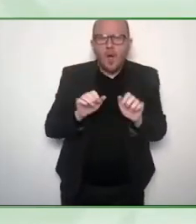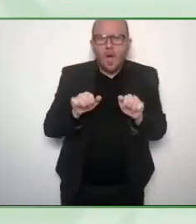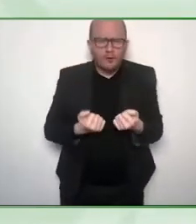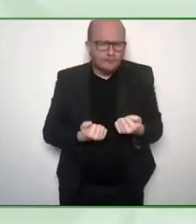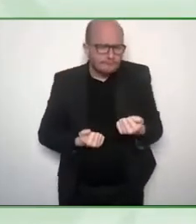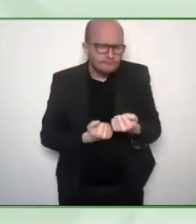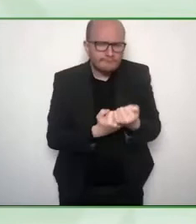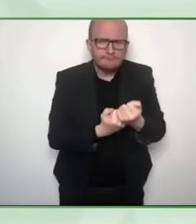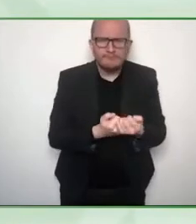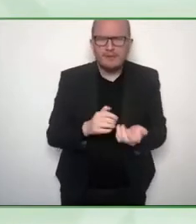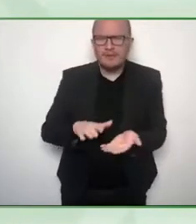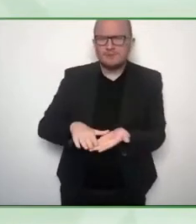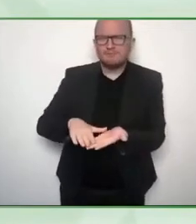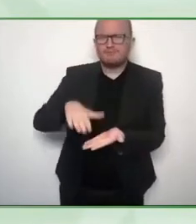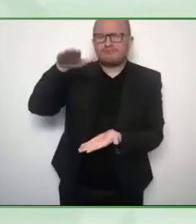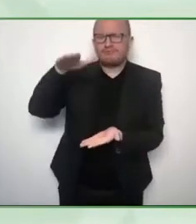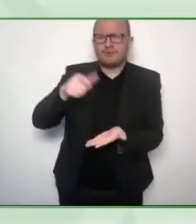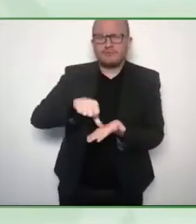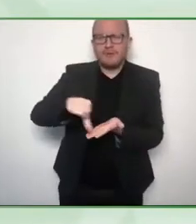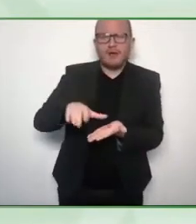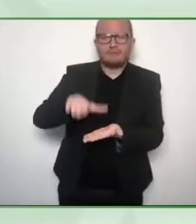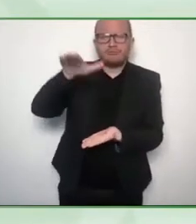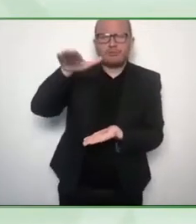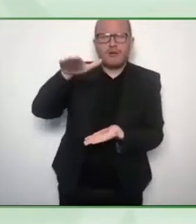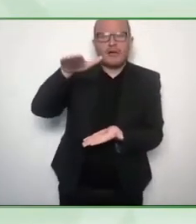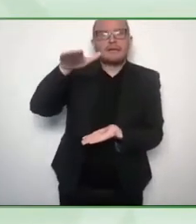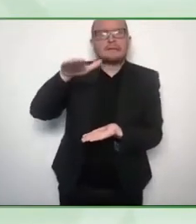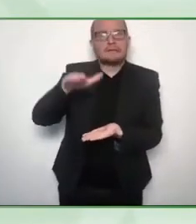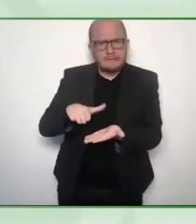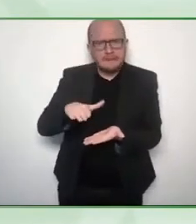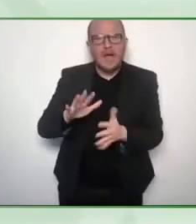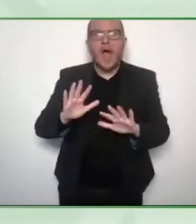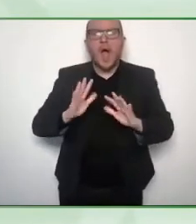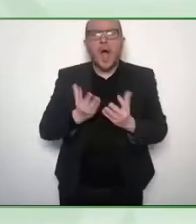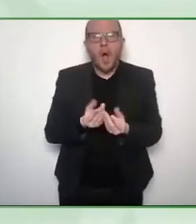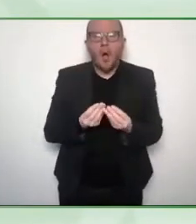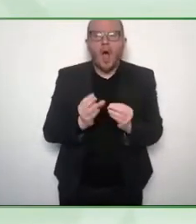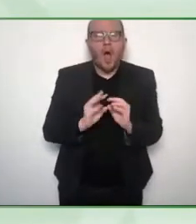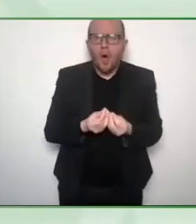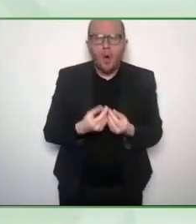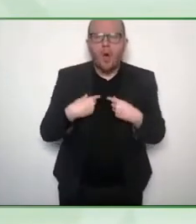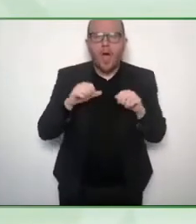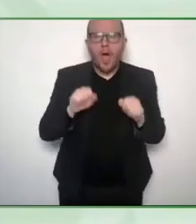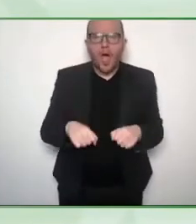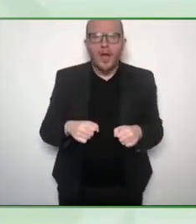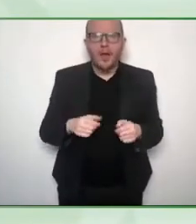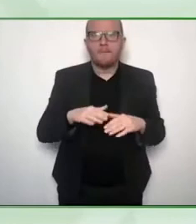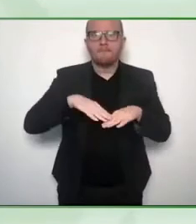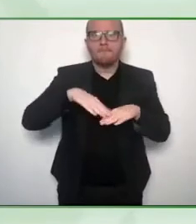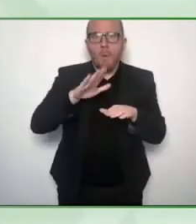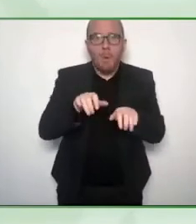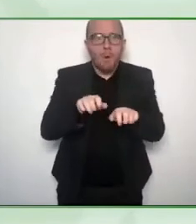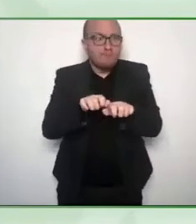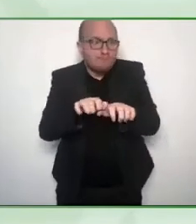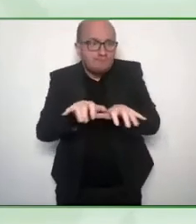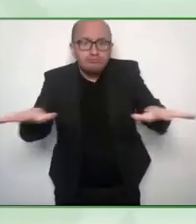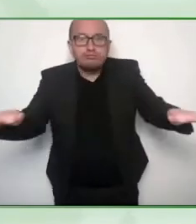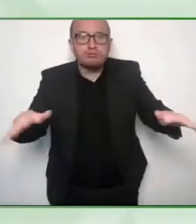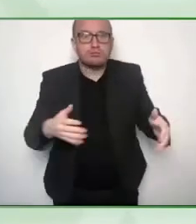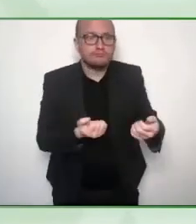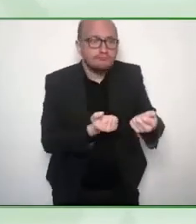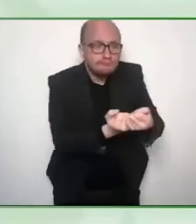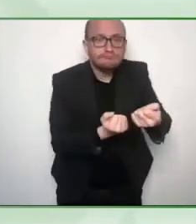can increase our impact from just being a travel service provider to an ecosystem